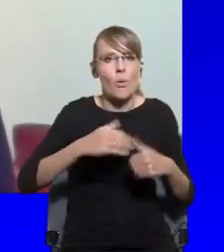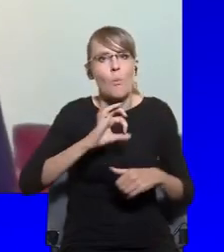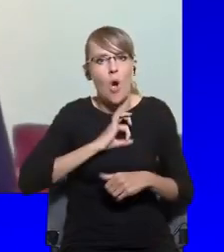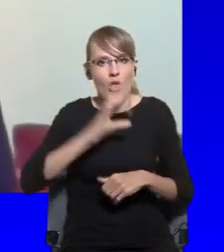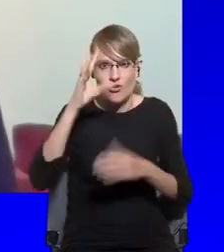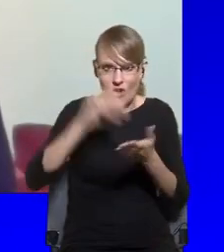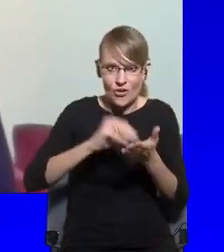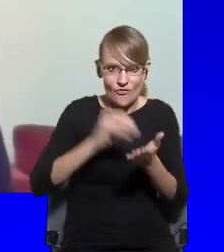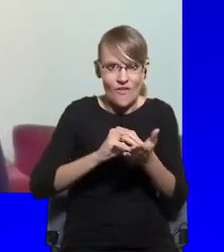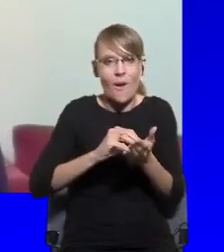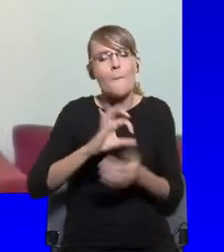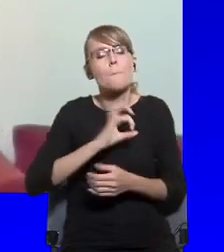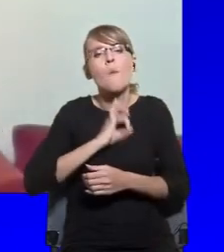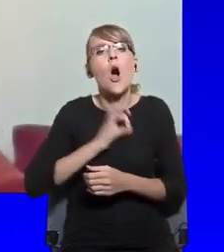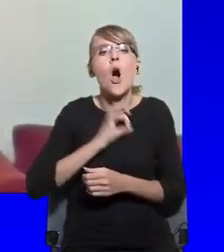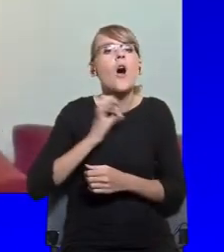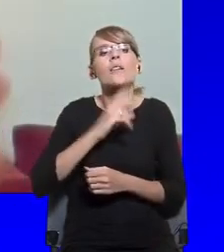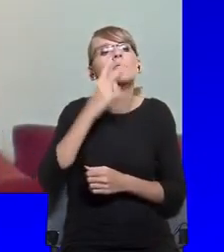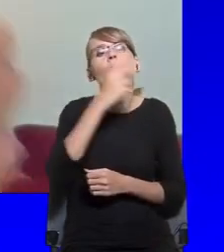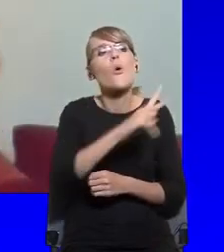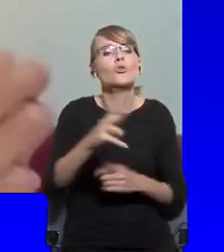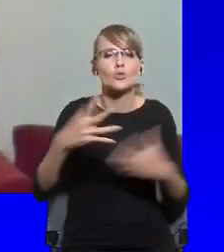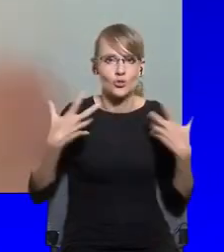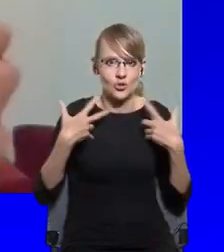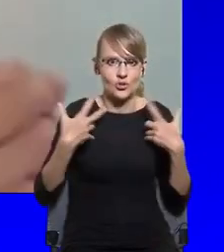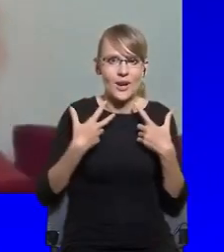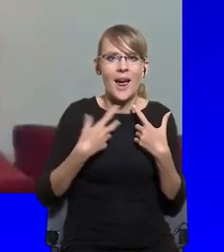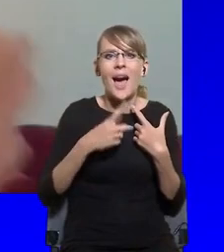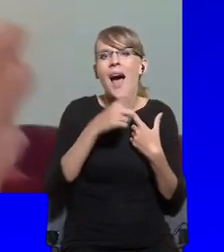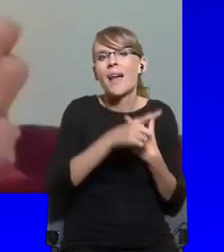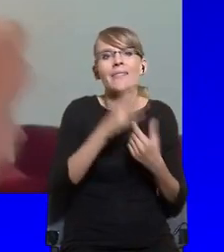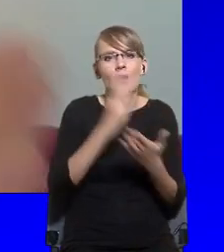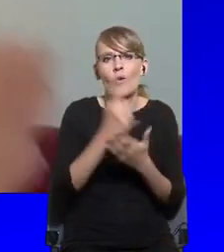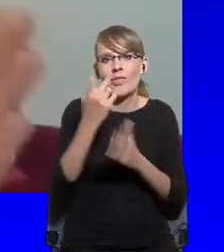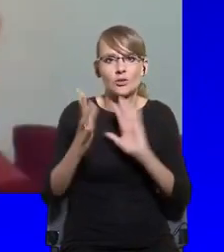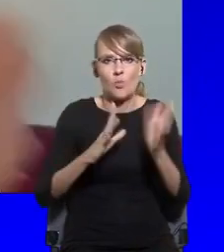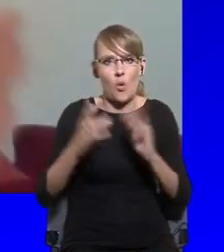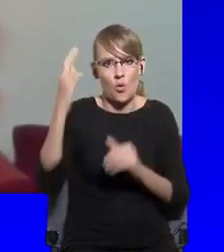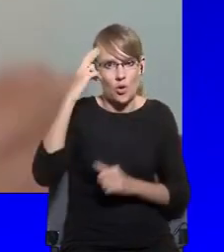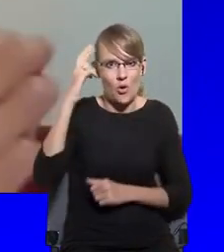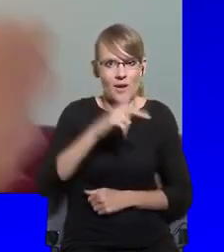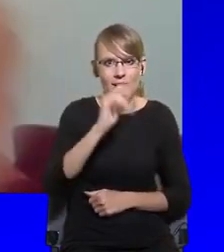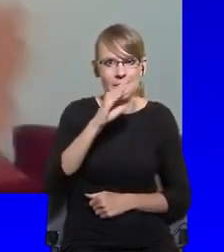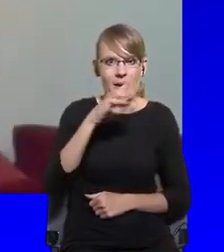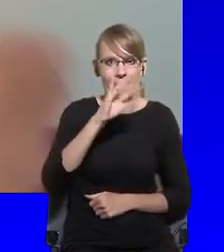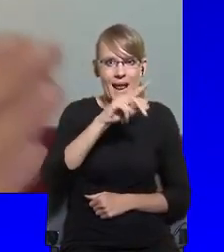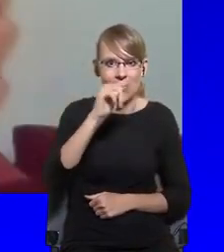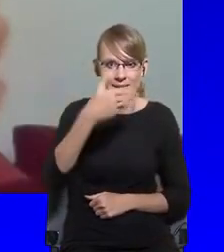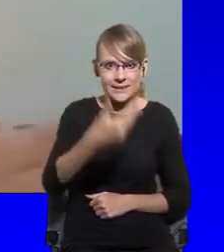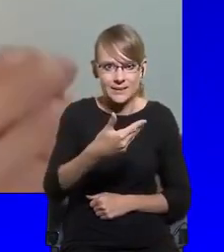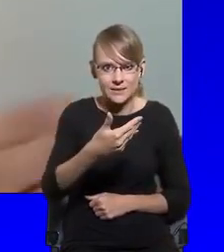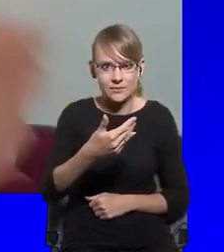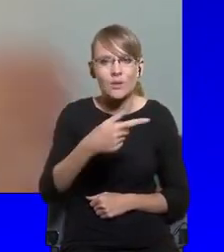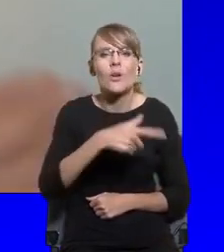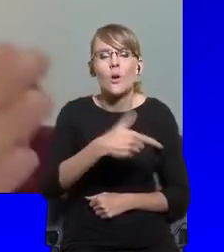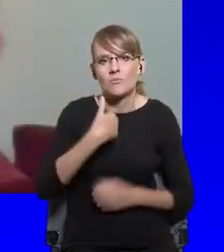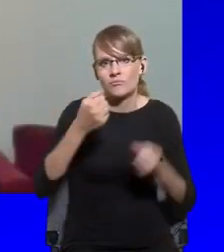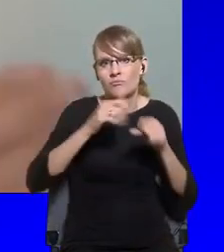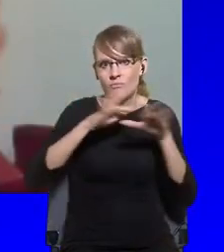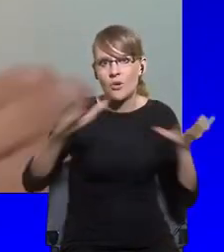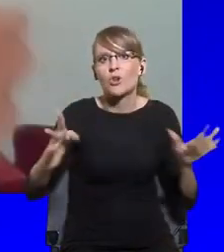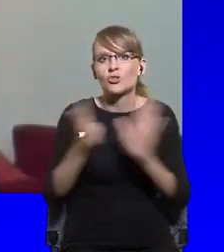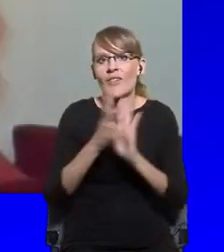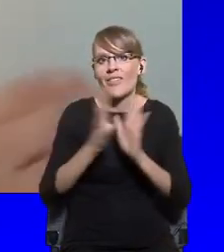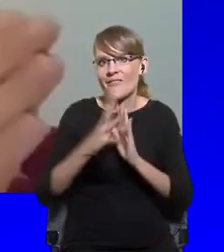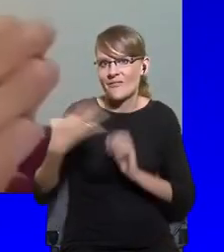of idea about life. But that's only one understanding of liberalism, certainly something that was very prevalent in the 19th century with figures like Mill